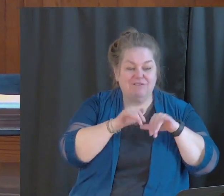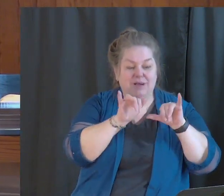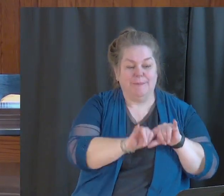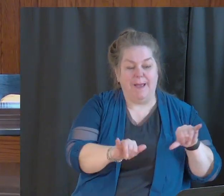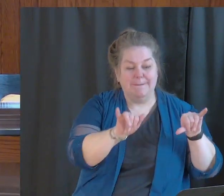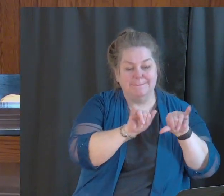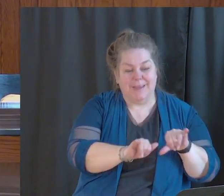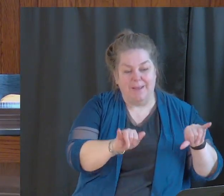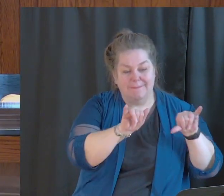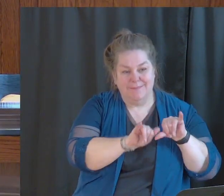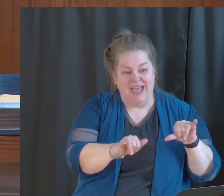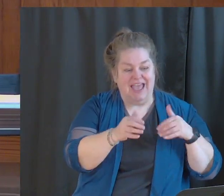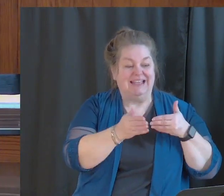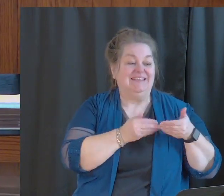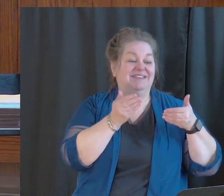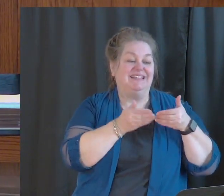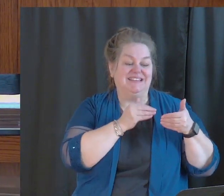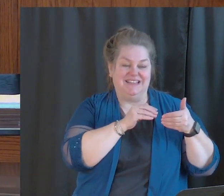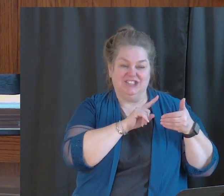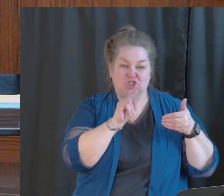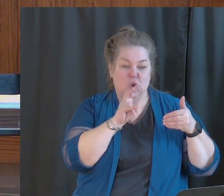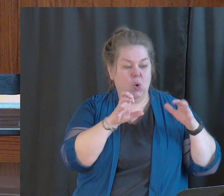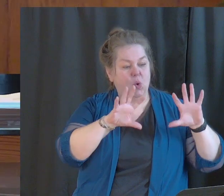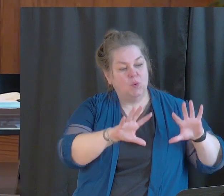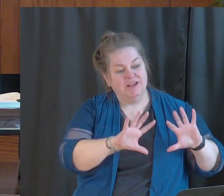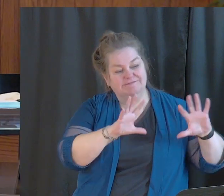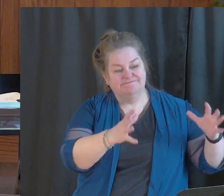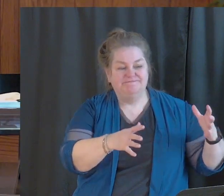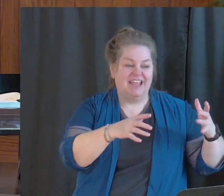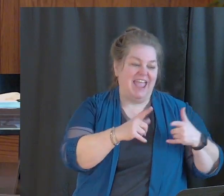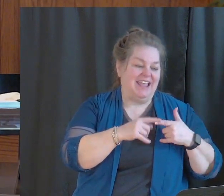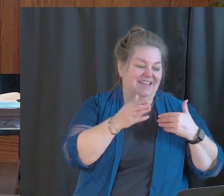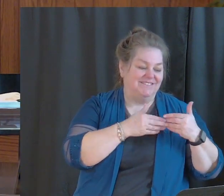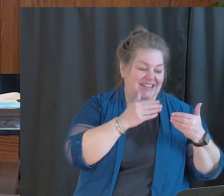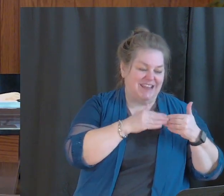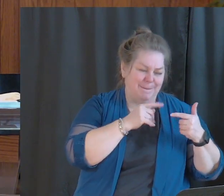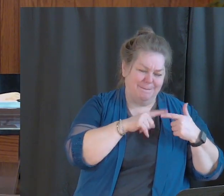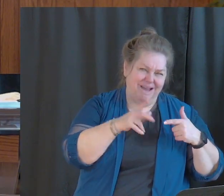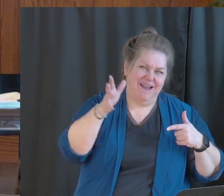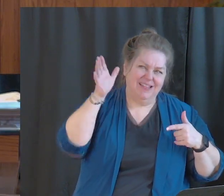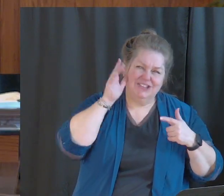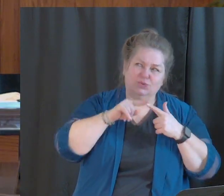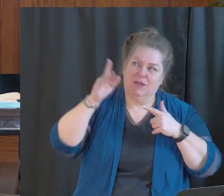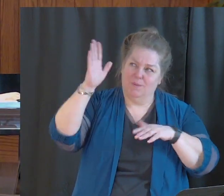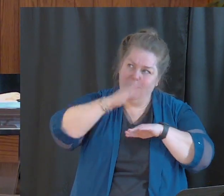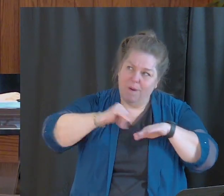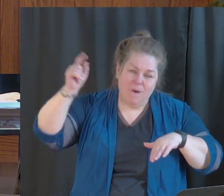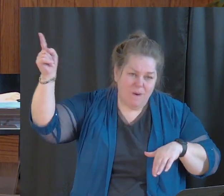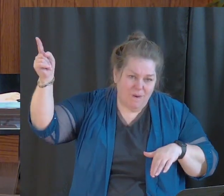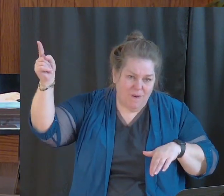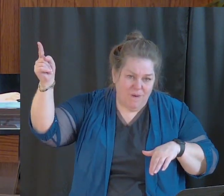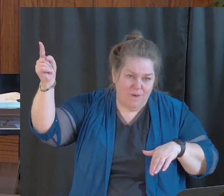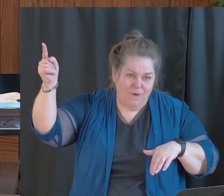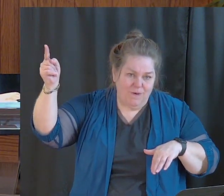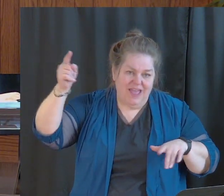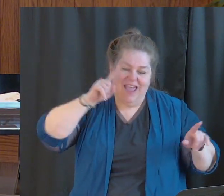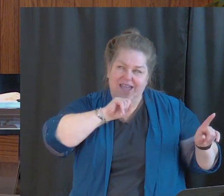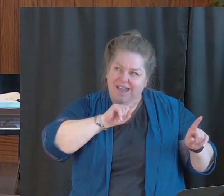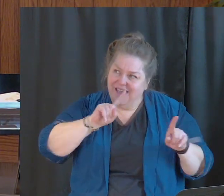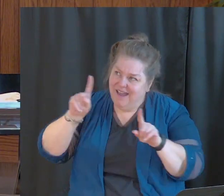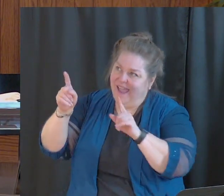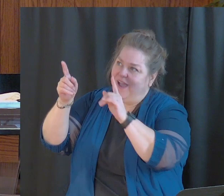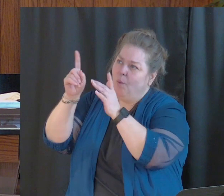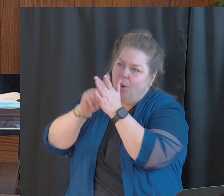convenience zone and being inconvenienced by His calling to do what He's asked us to do and to grow and to make